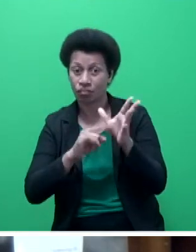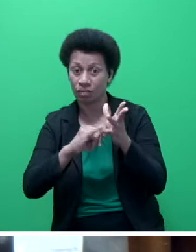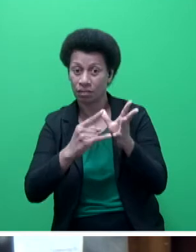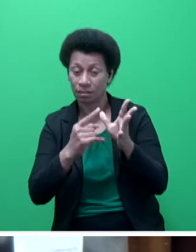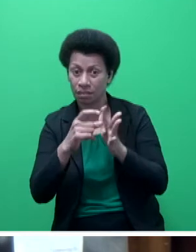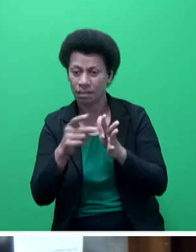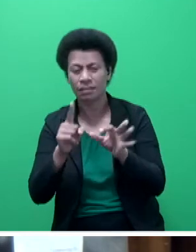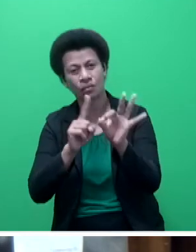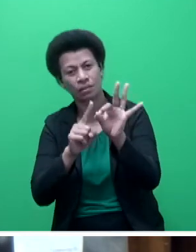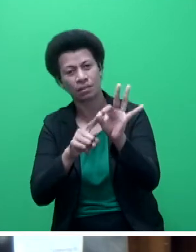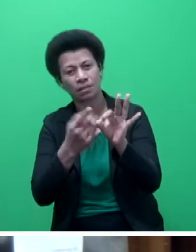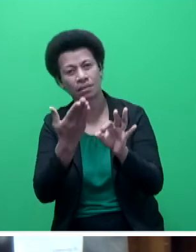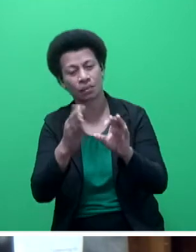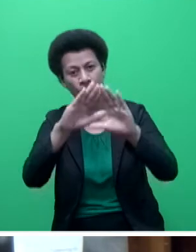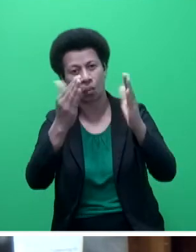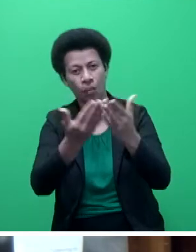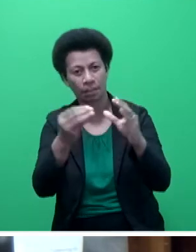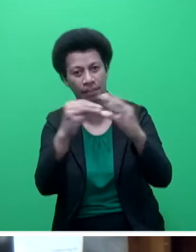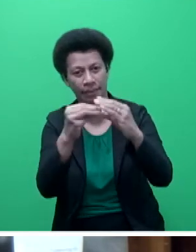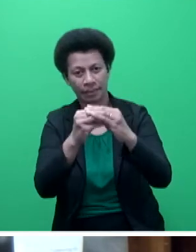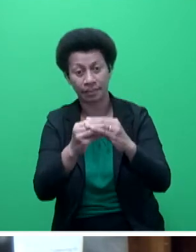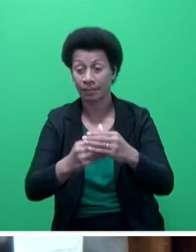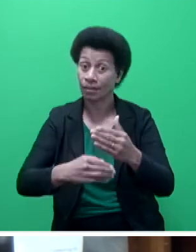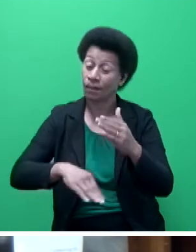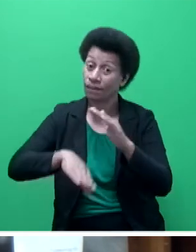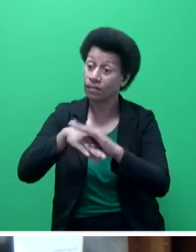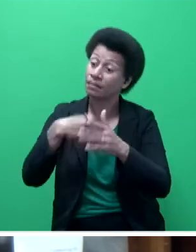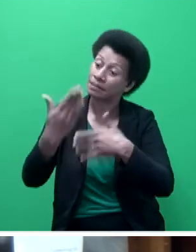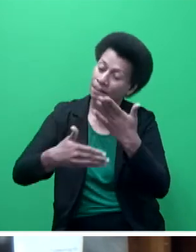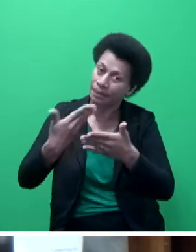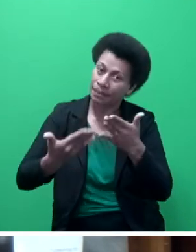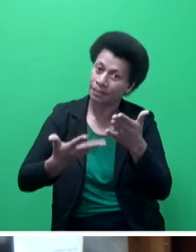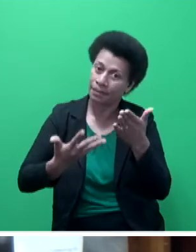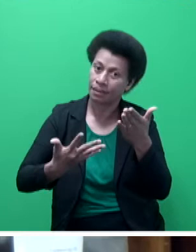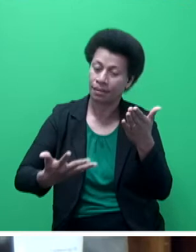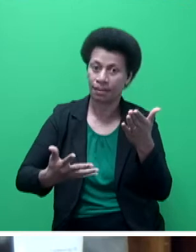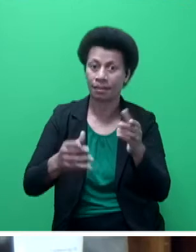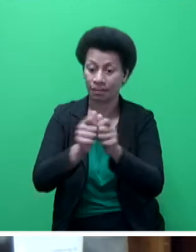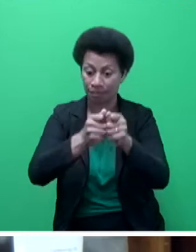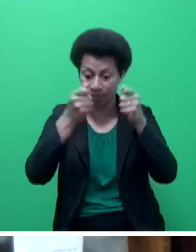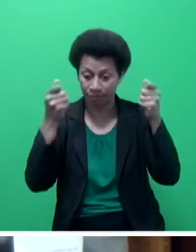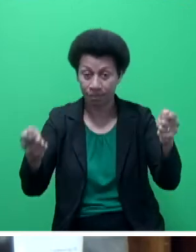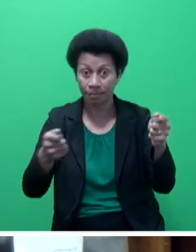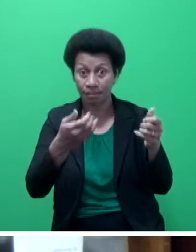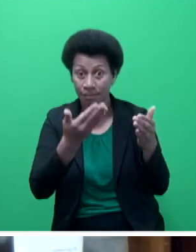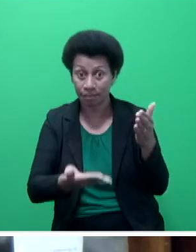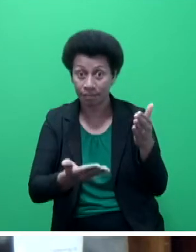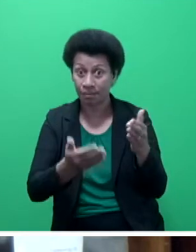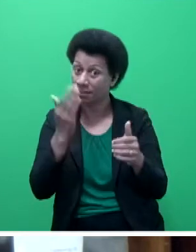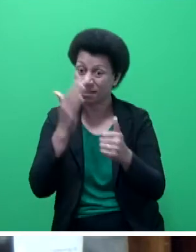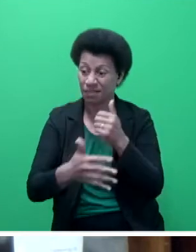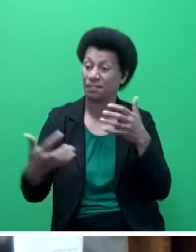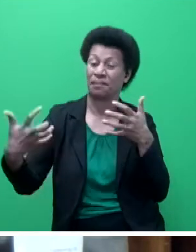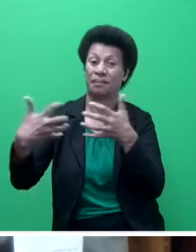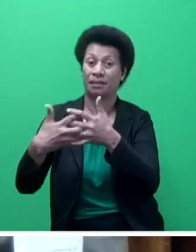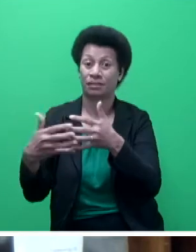the World Bank, Mr Speaker, sir. They have fully explained in detail in the press release, but because it does not fit their narrative, and